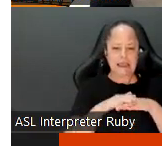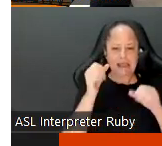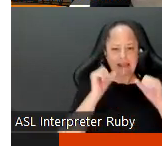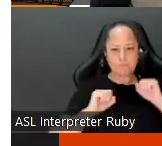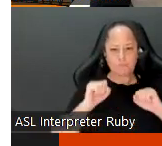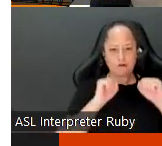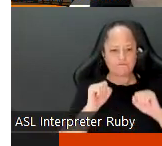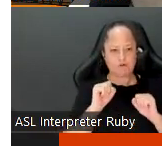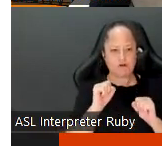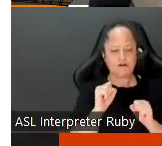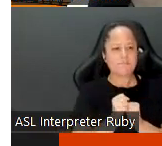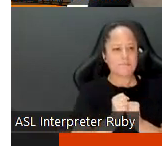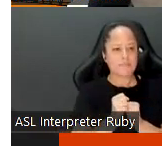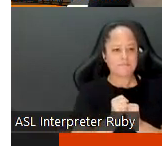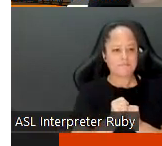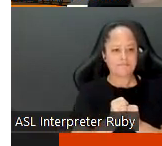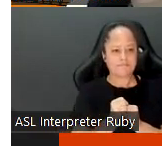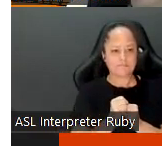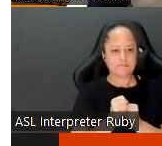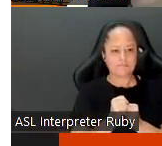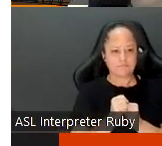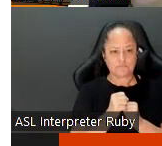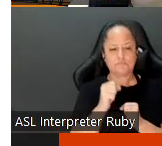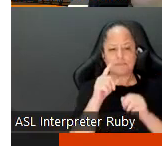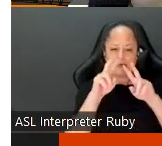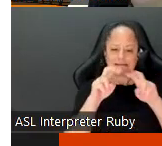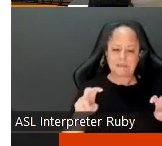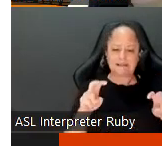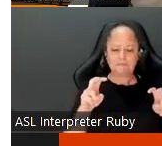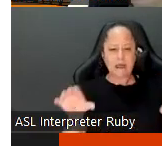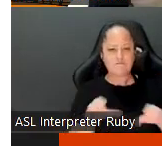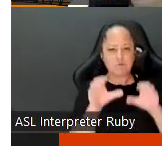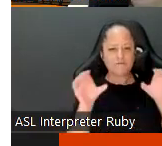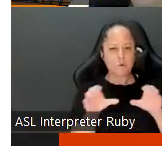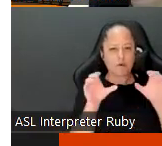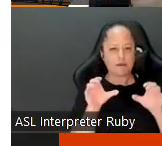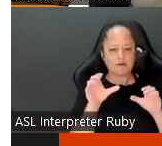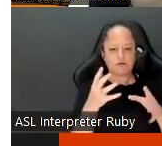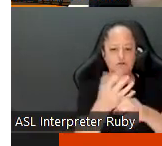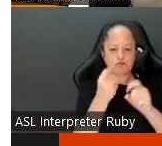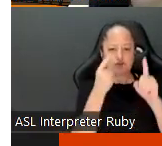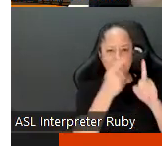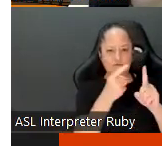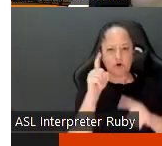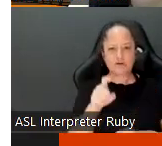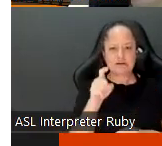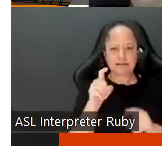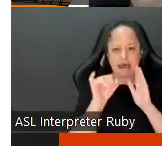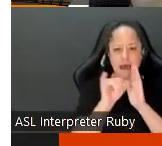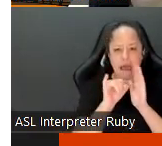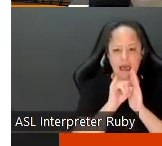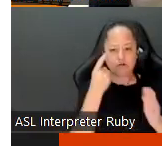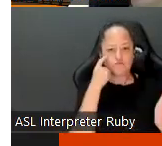useful and substantive substantive assessment of performance to achieve this goal it is necessary to identify